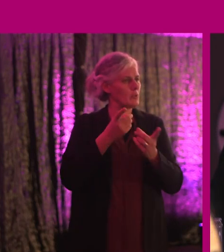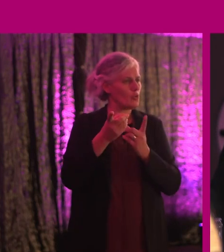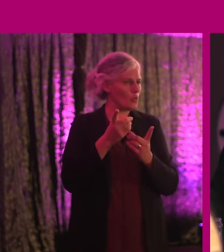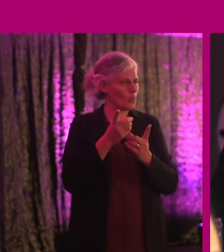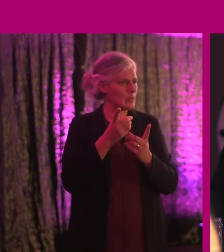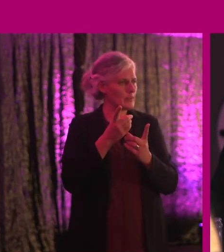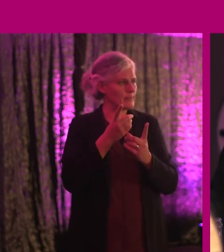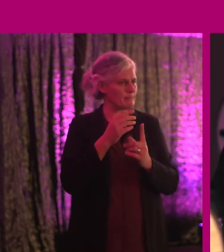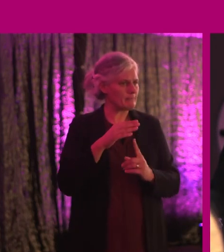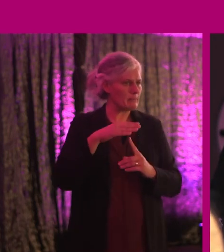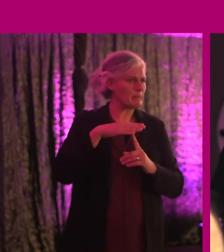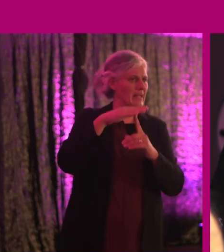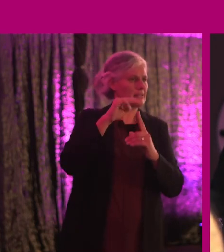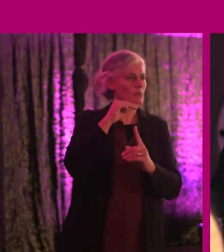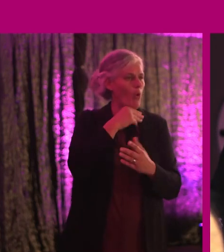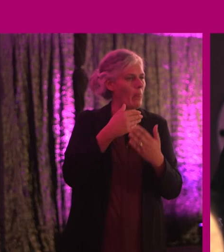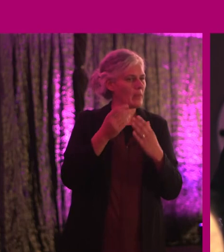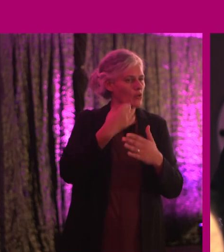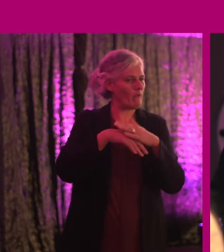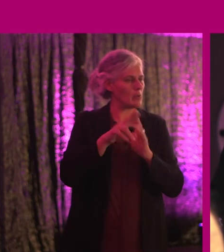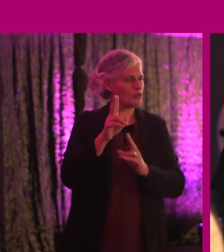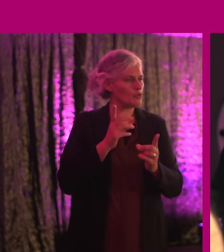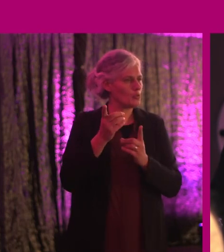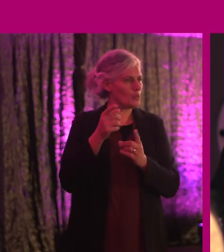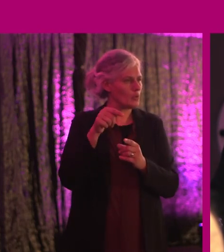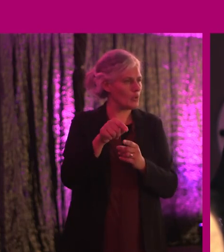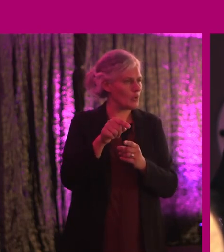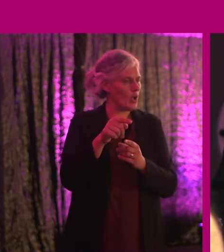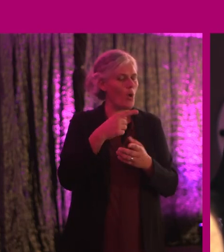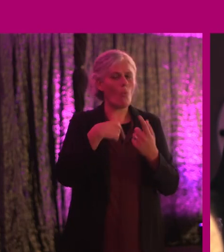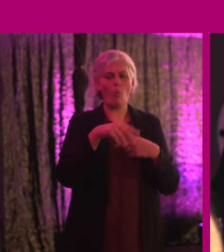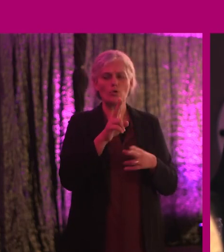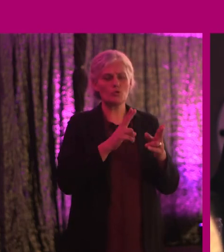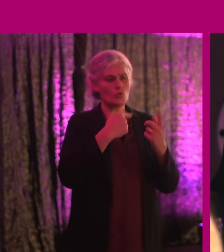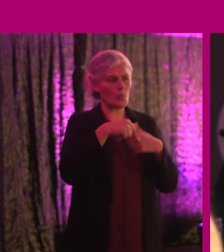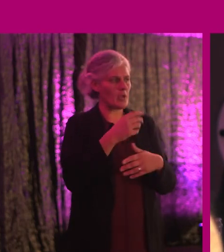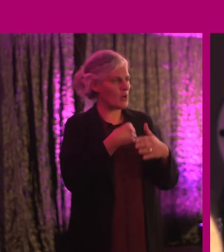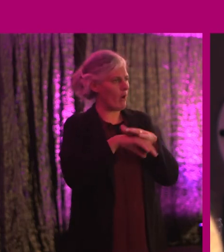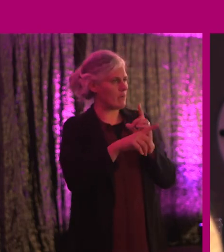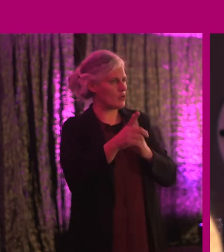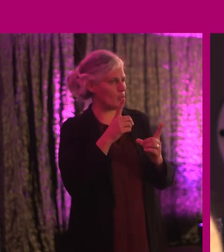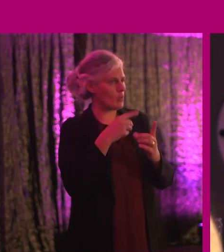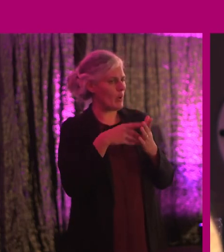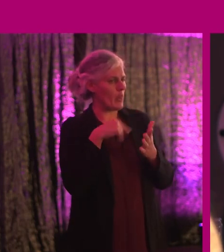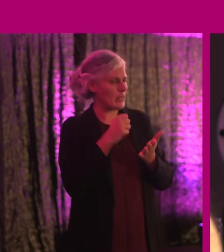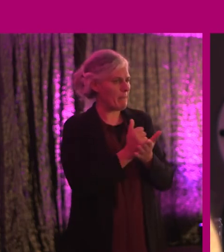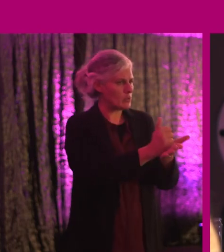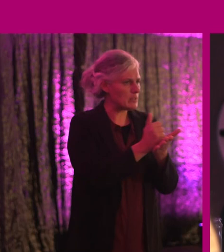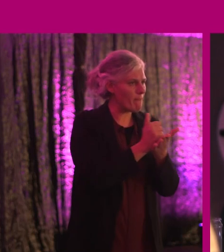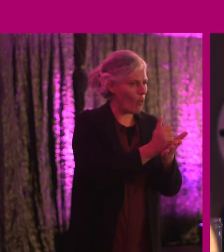terms of supporting